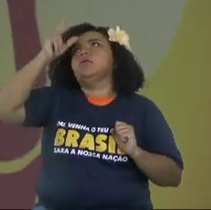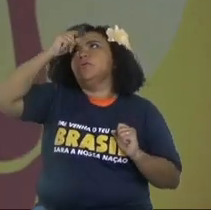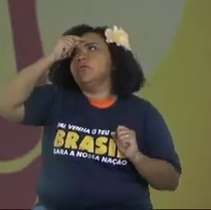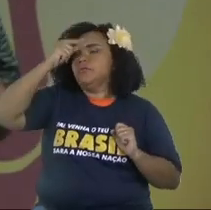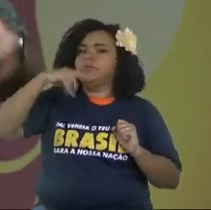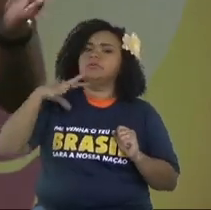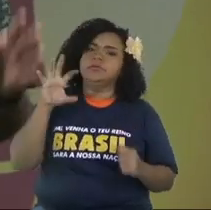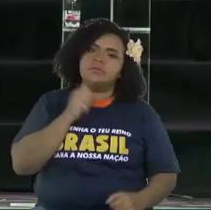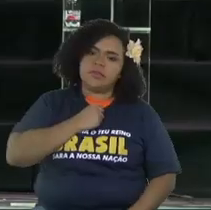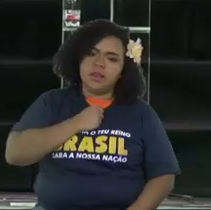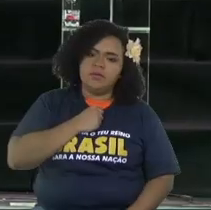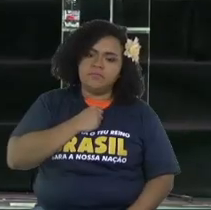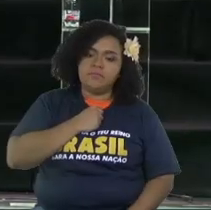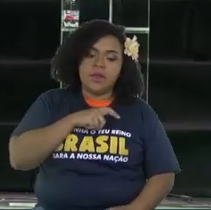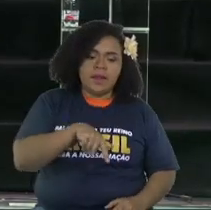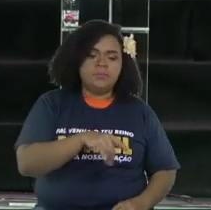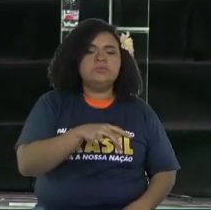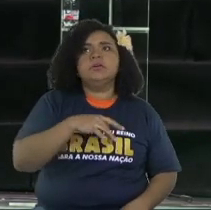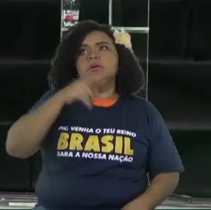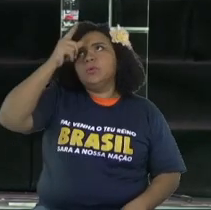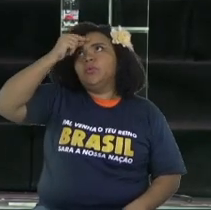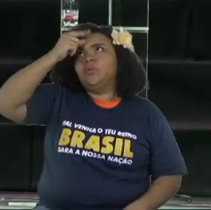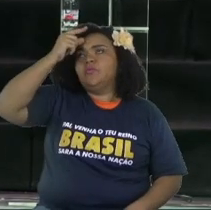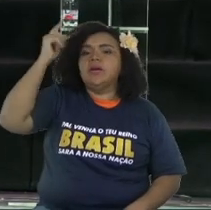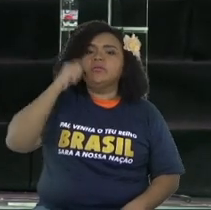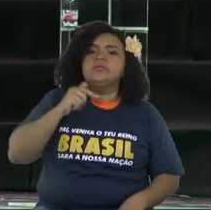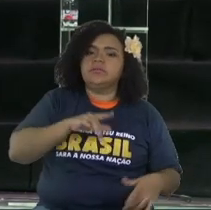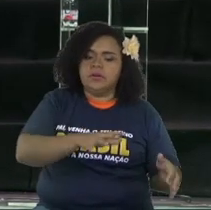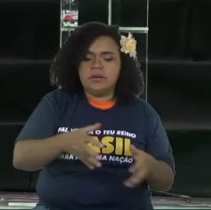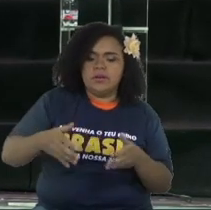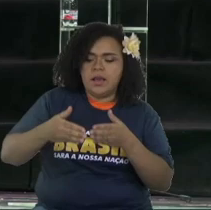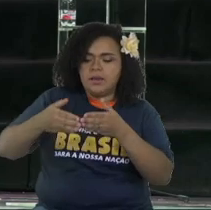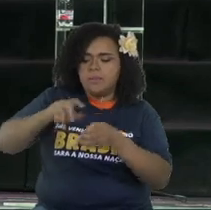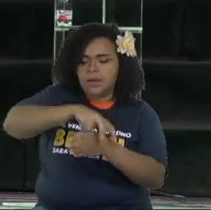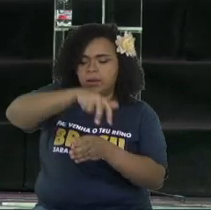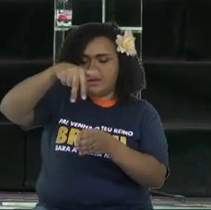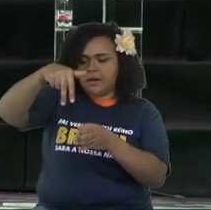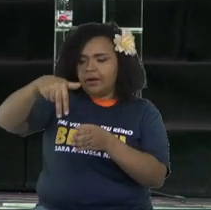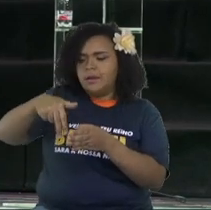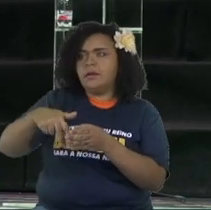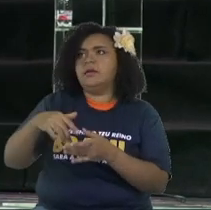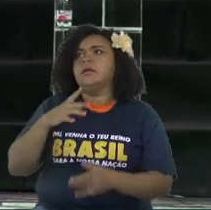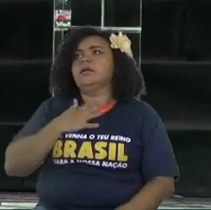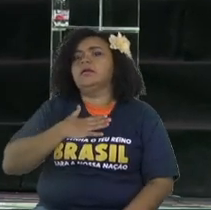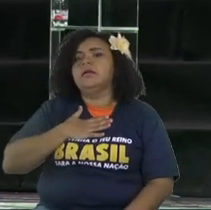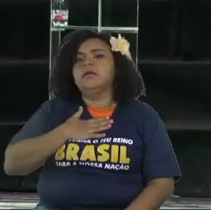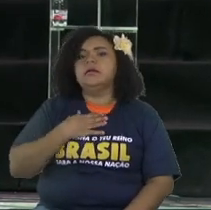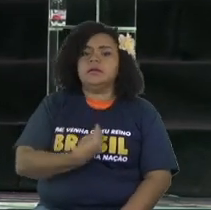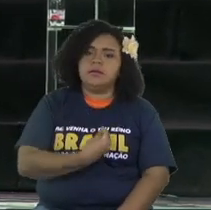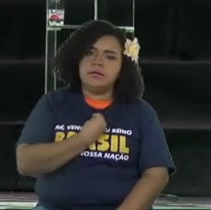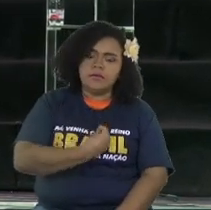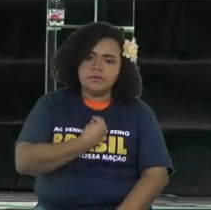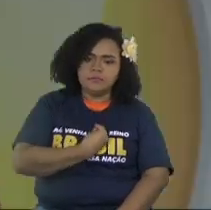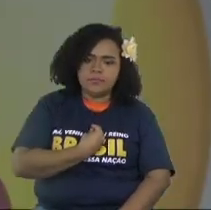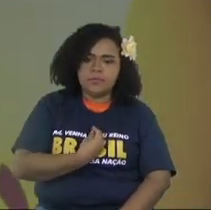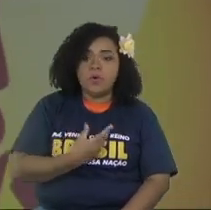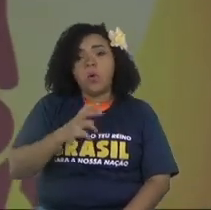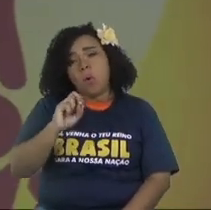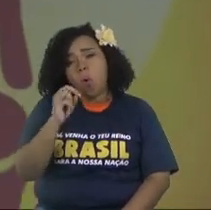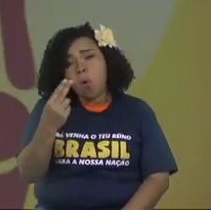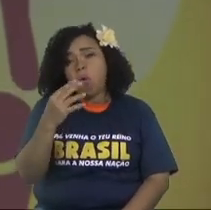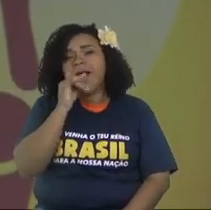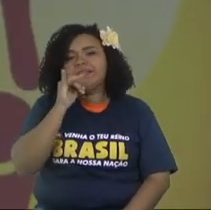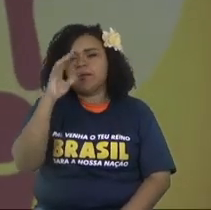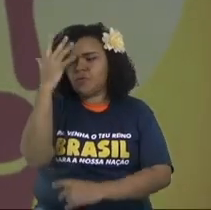something, and then you grab it. So, did you complain about it? Or even if they